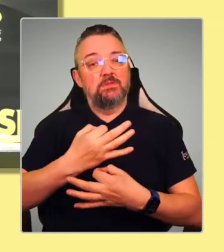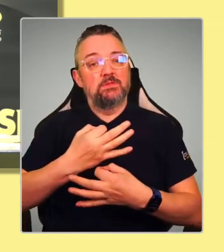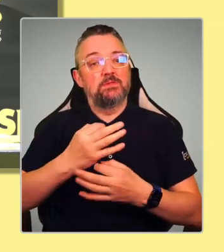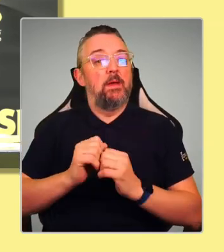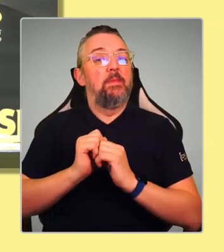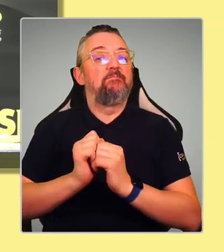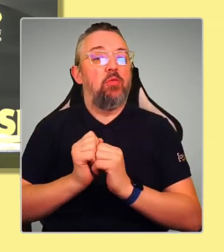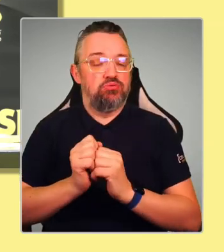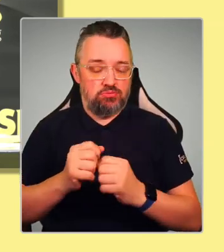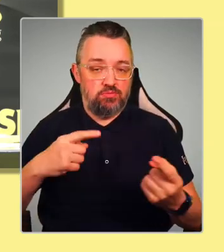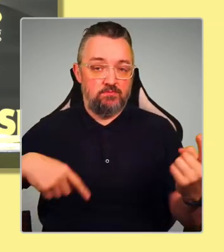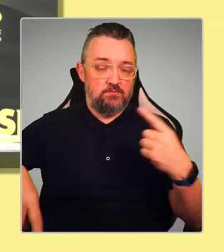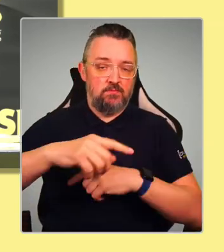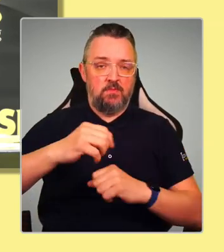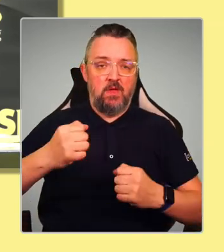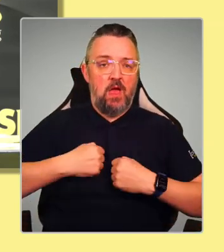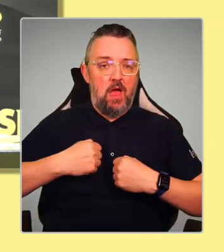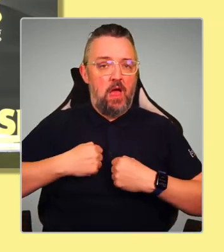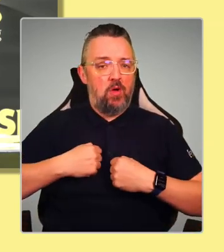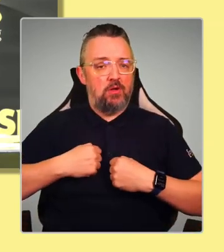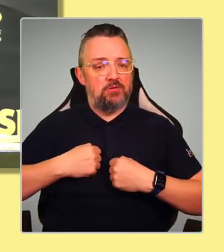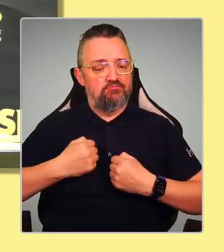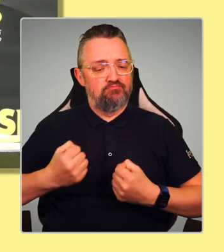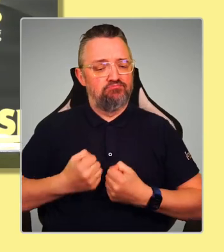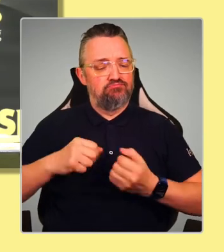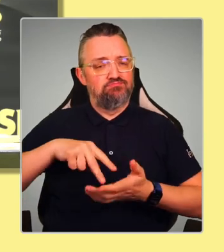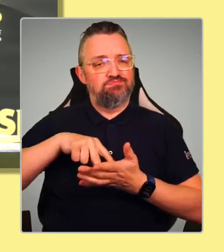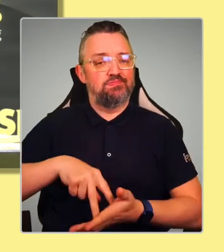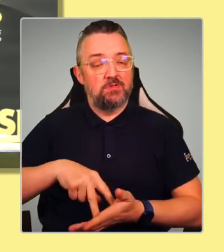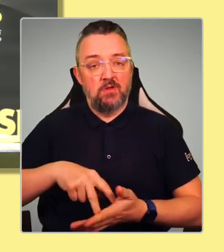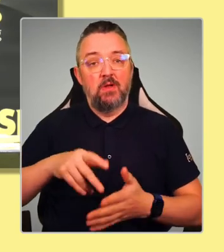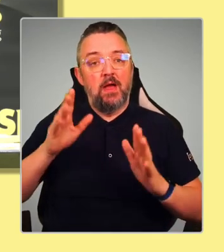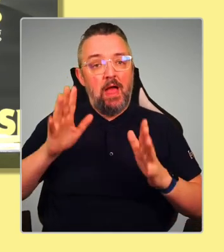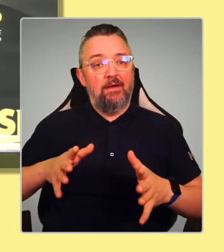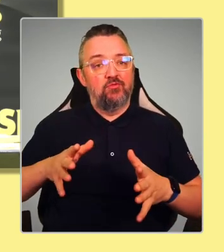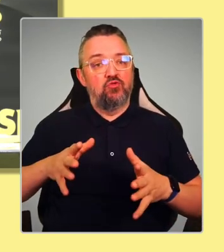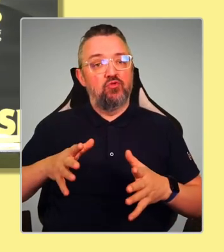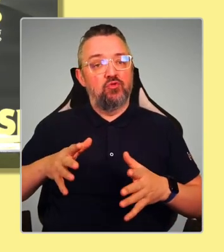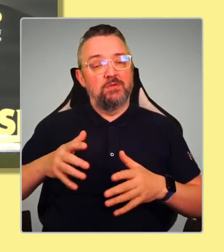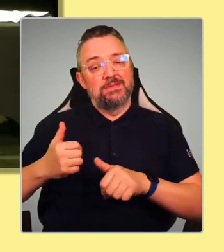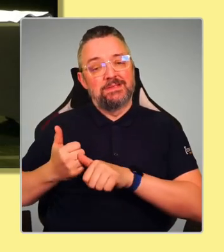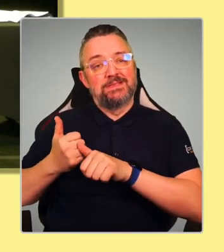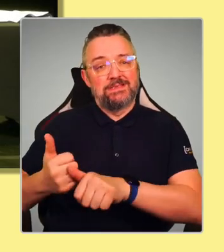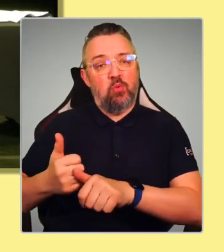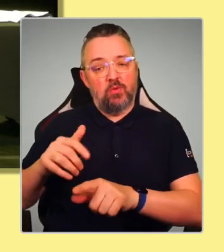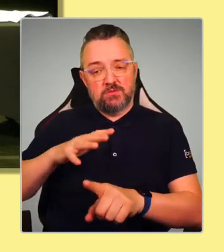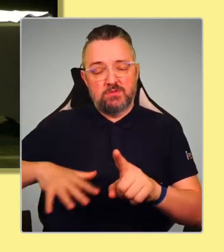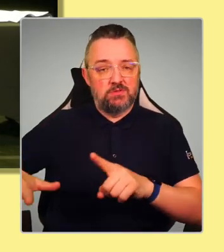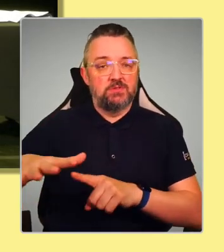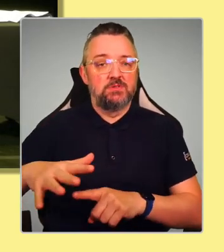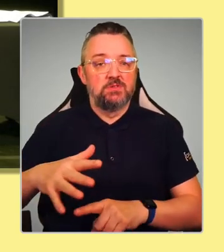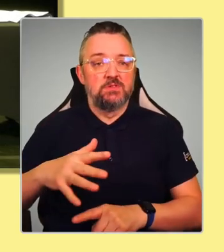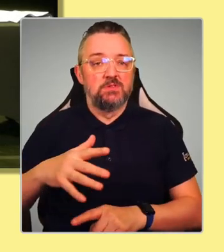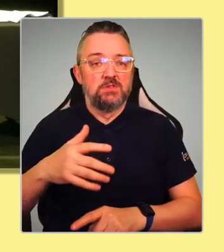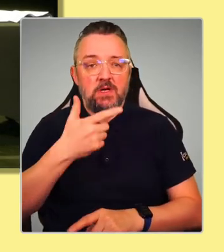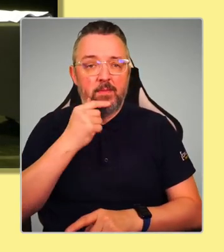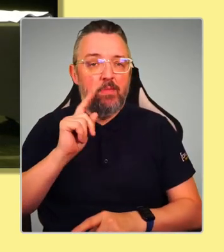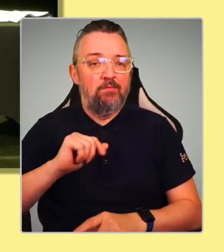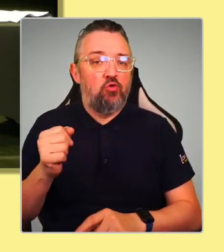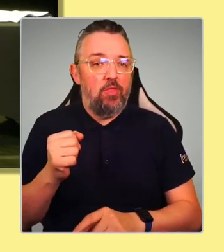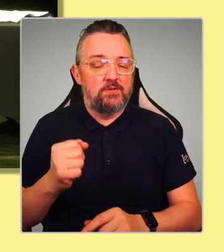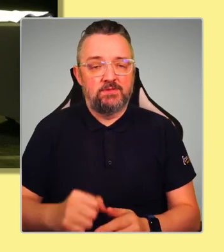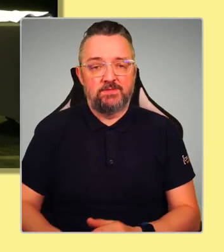for. And I think they also need to be able to carry the country as well. Thanks very much. Okay.